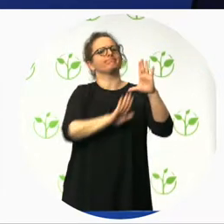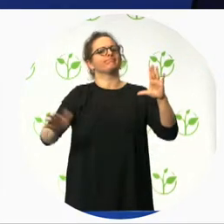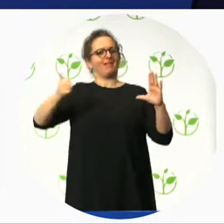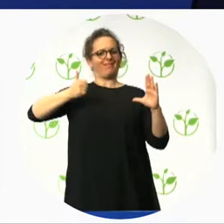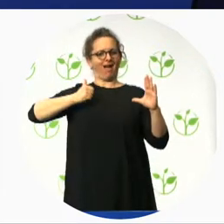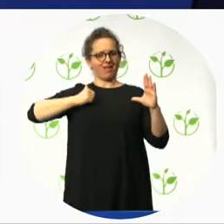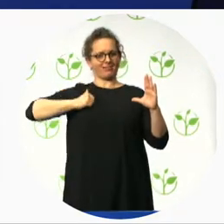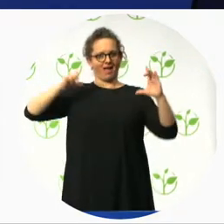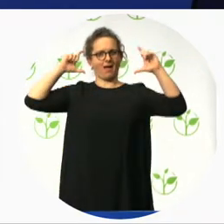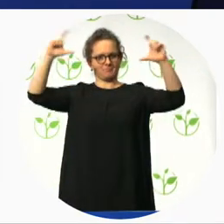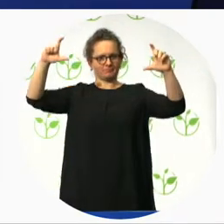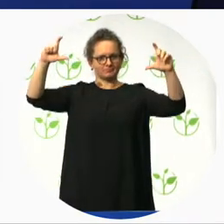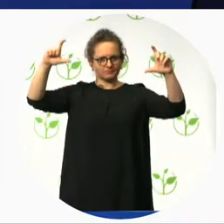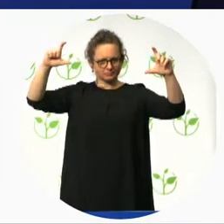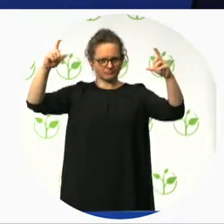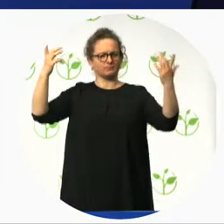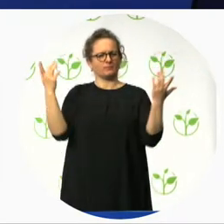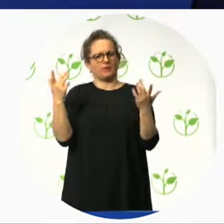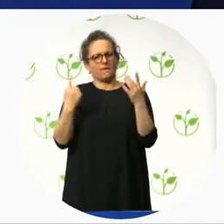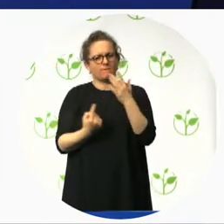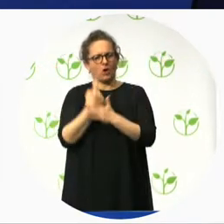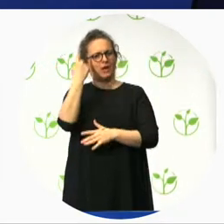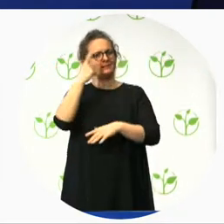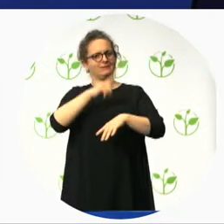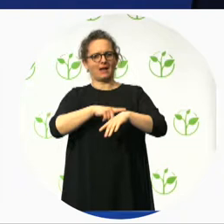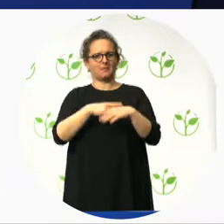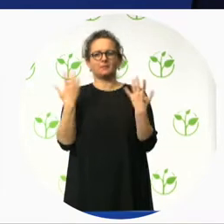I am looking forward to hear what you have to share with us.